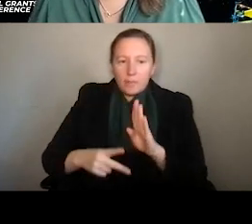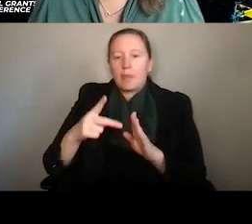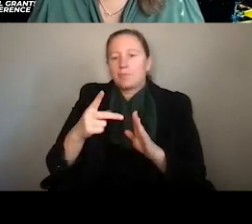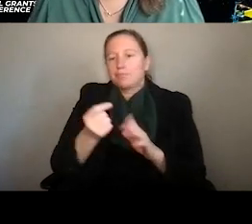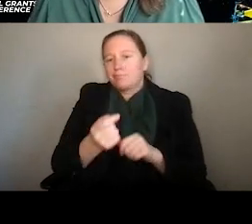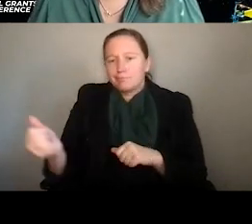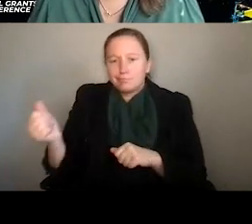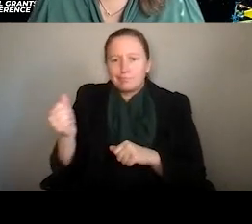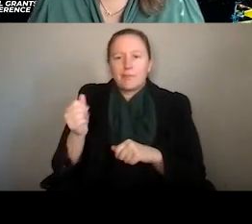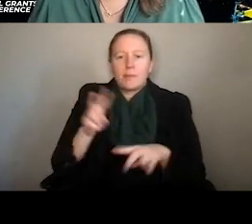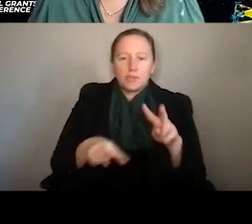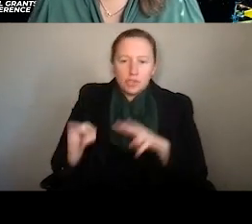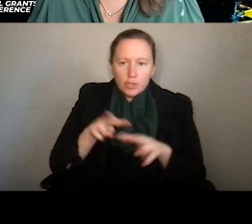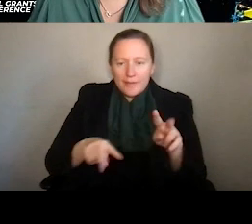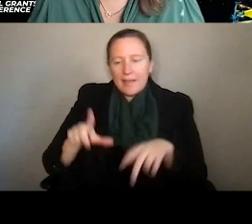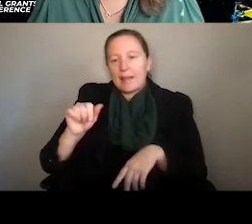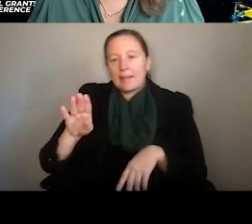observing and lab facilities.